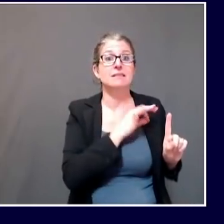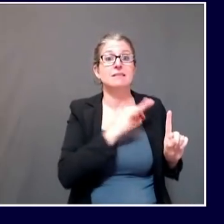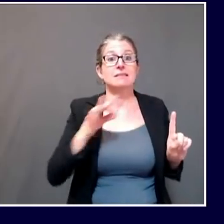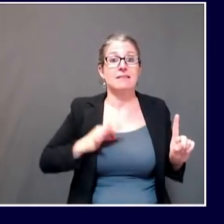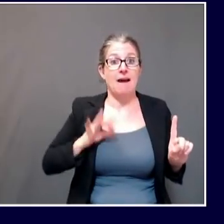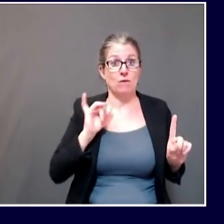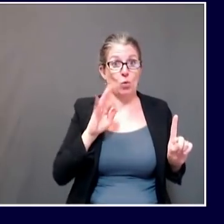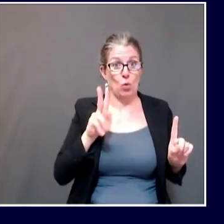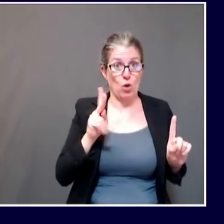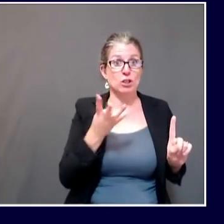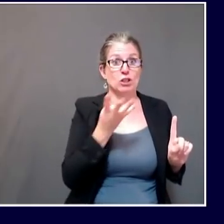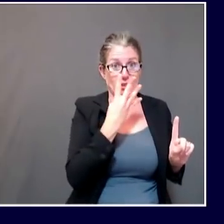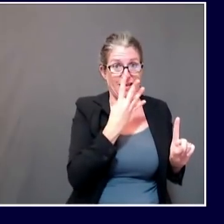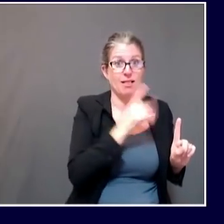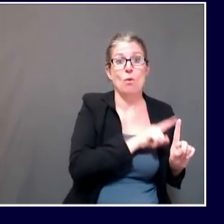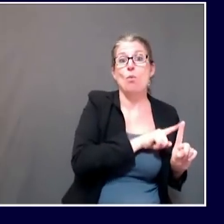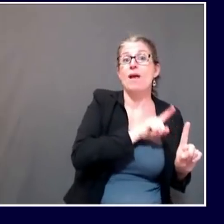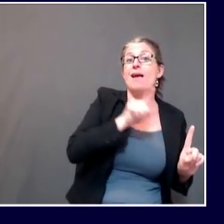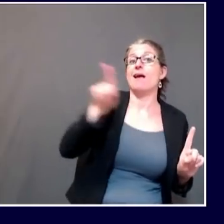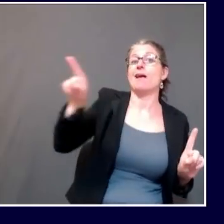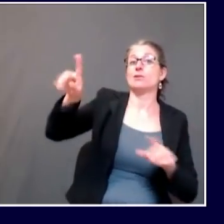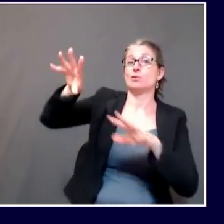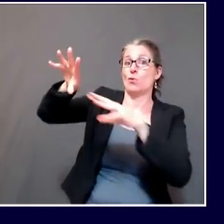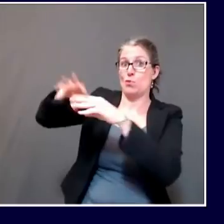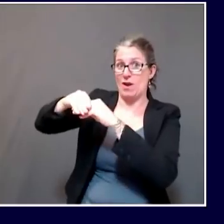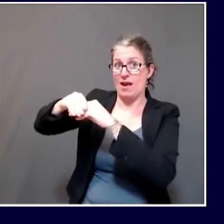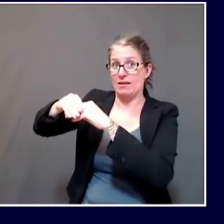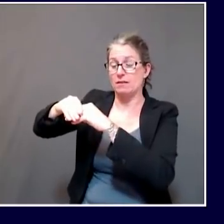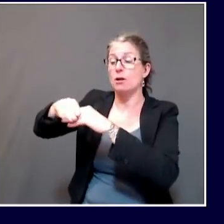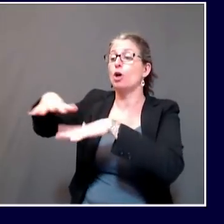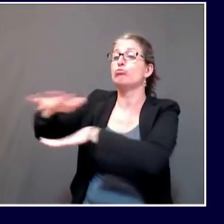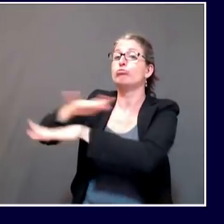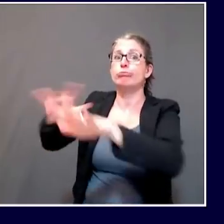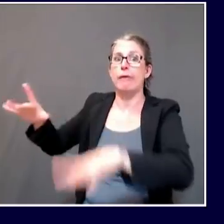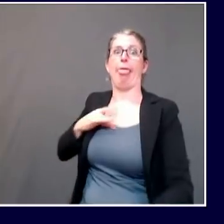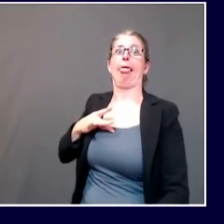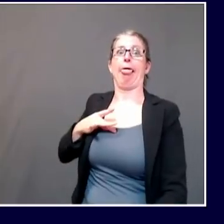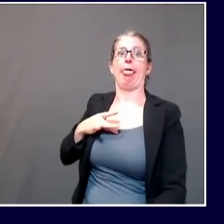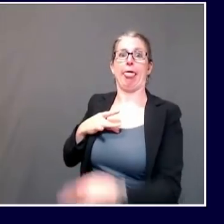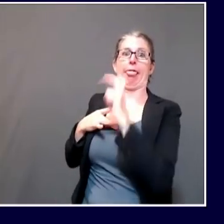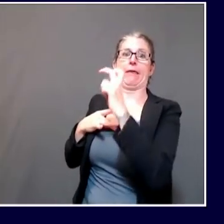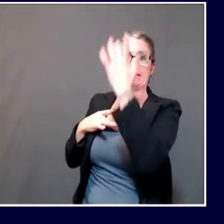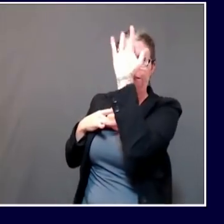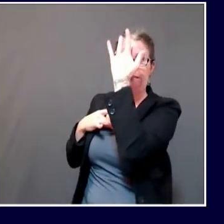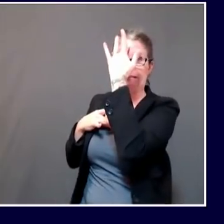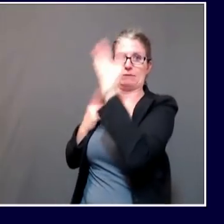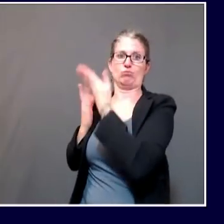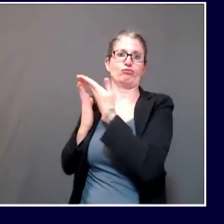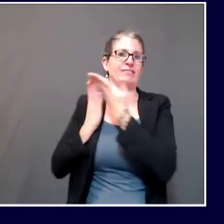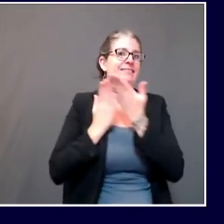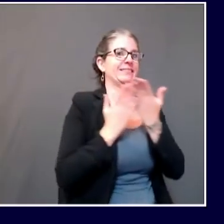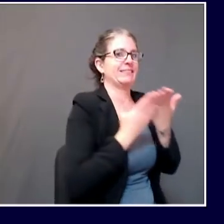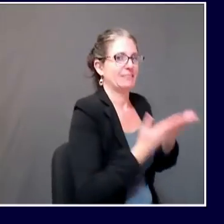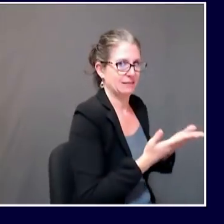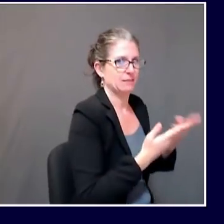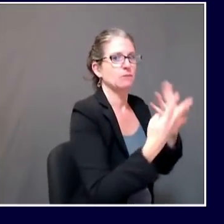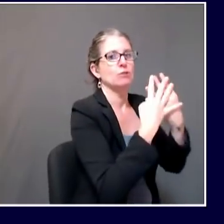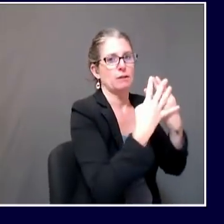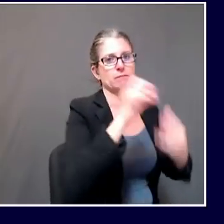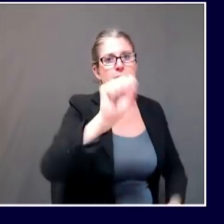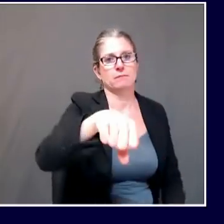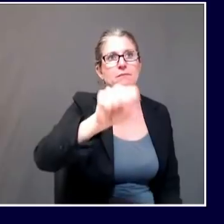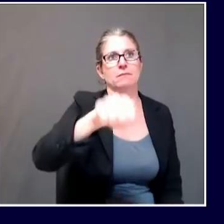to the York County jail. I say that based on the timeline of events, based on when individuals began showing